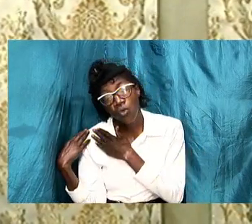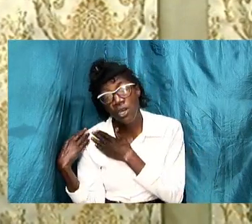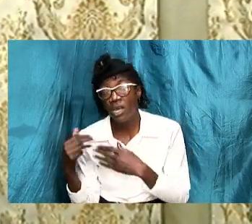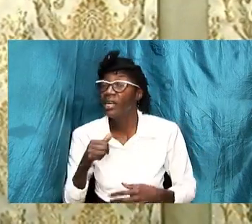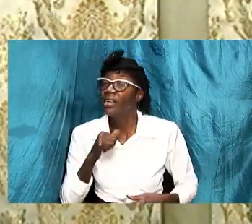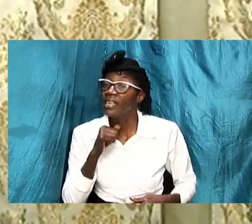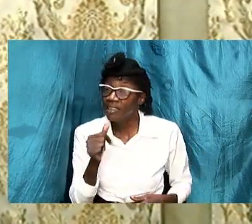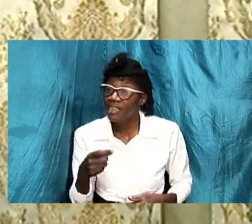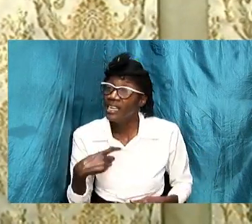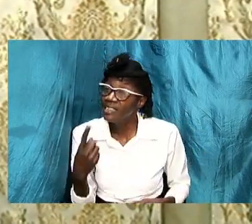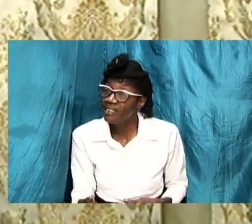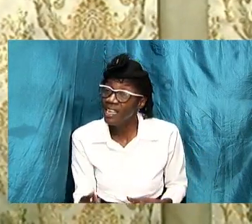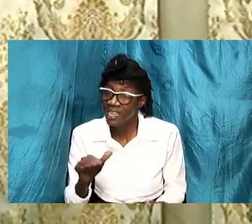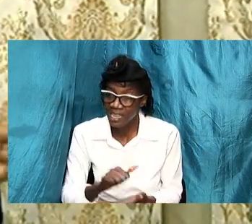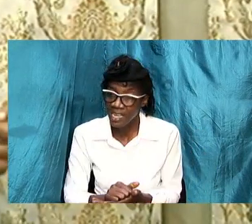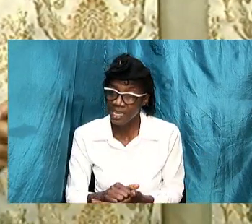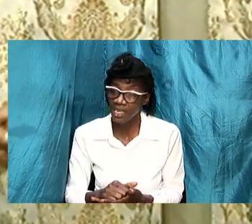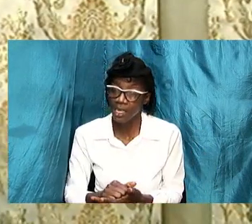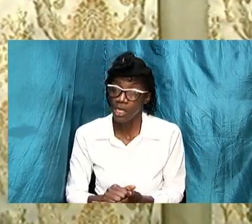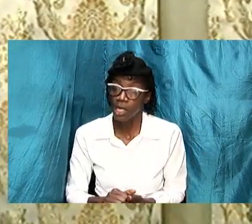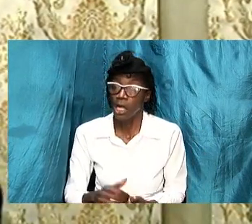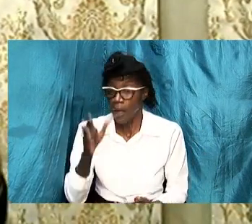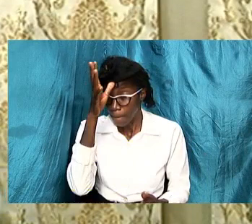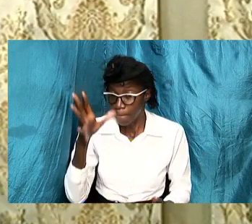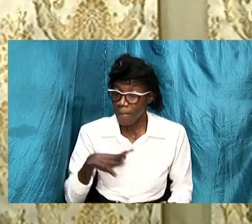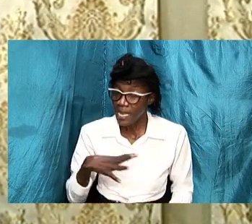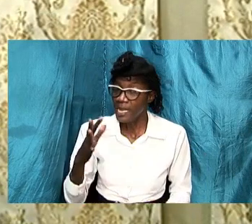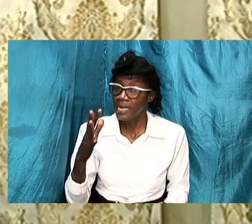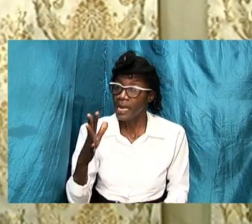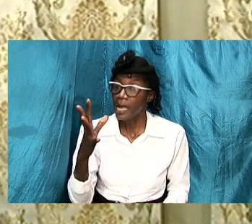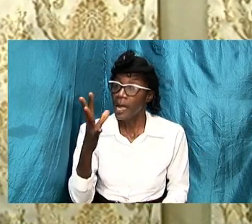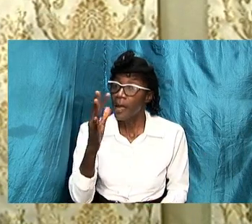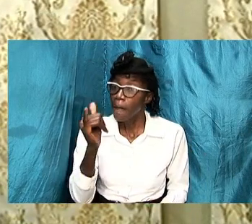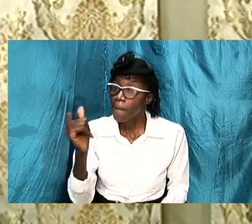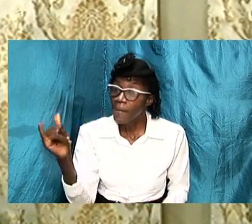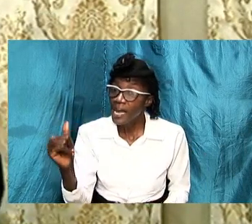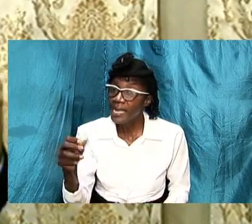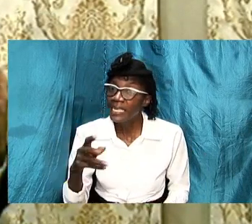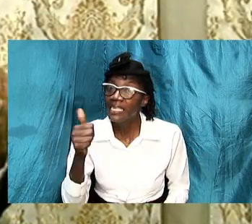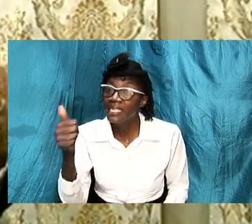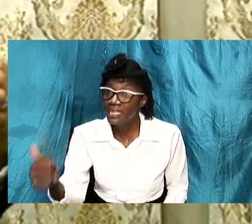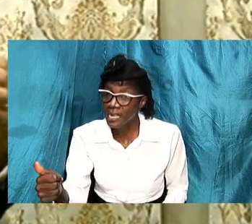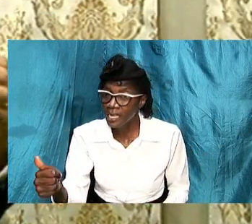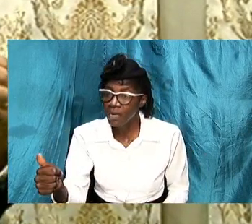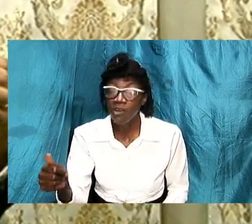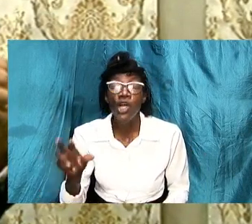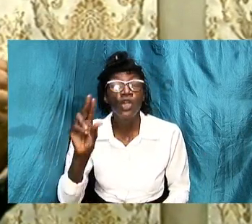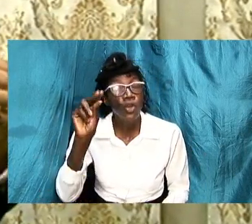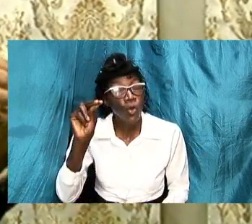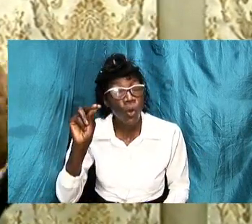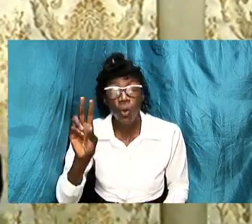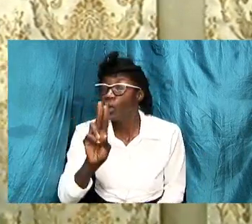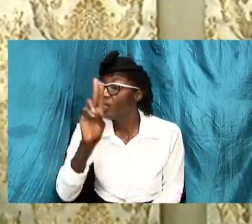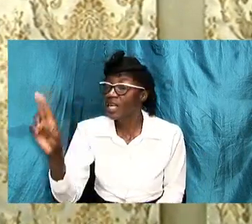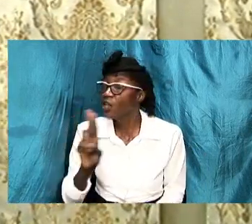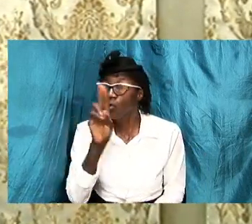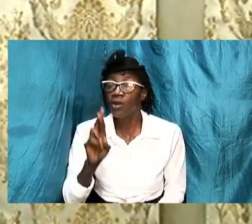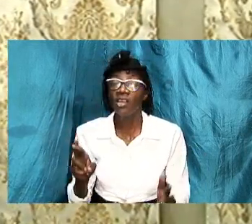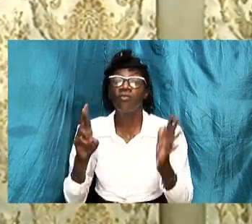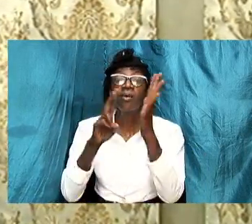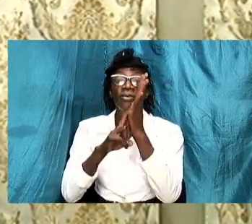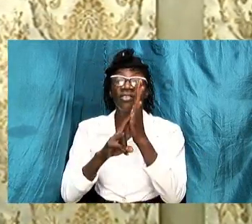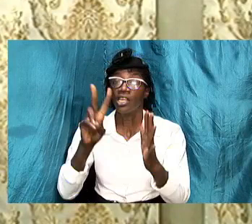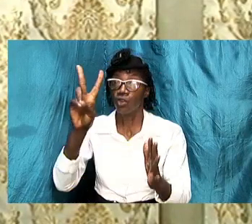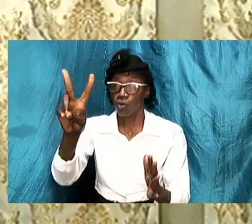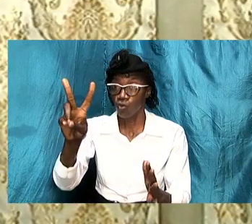that we be by ourselves because it's a union it represents two persons